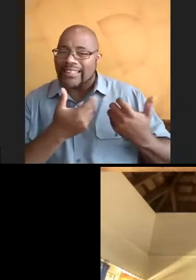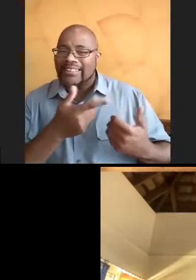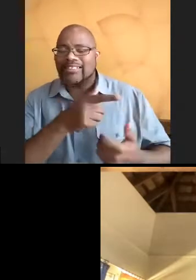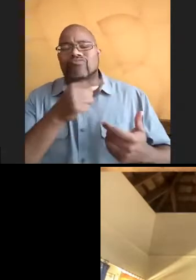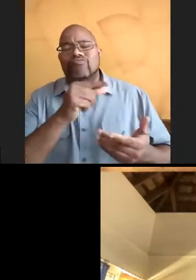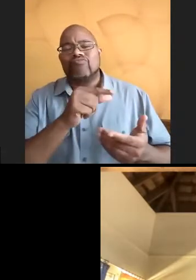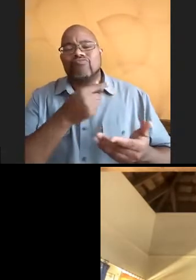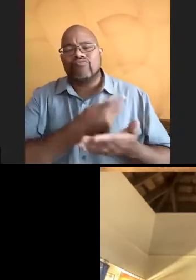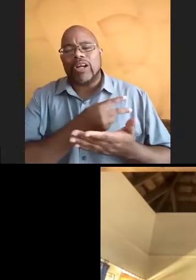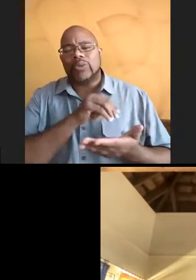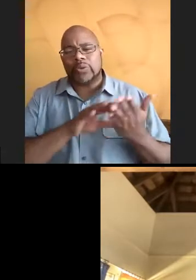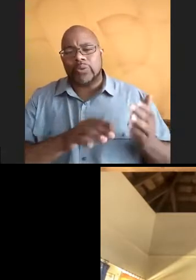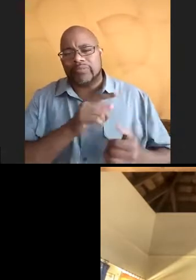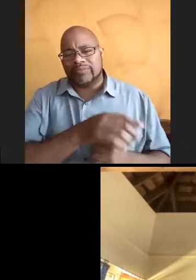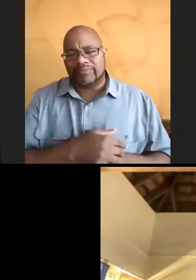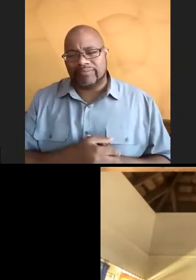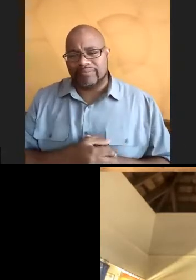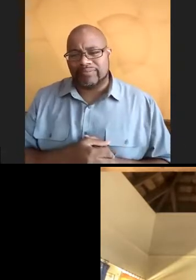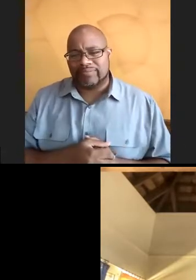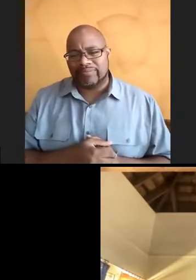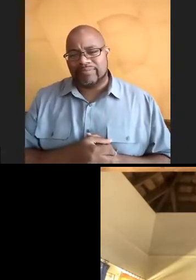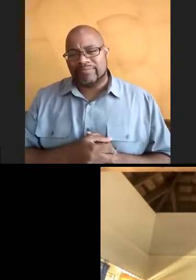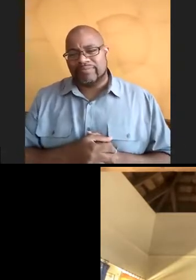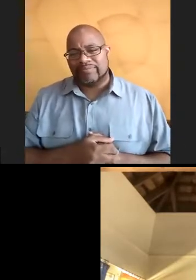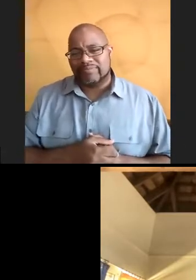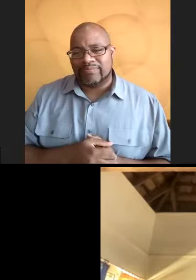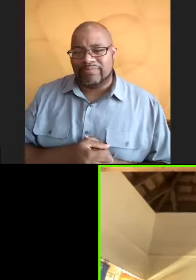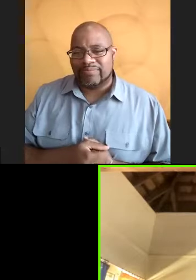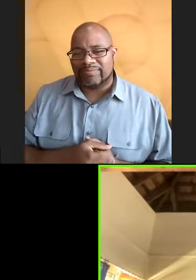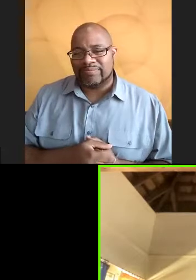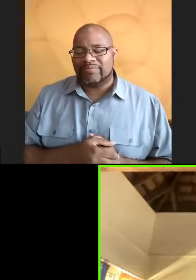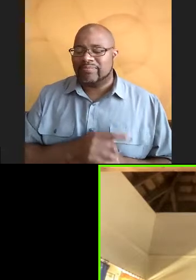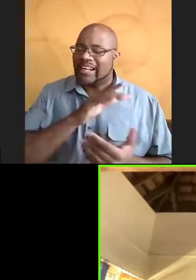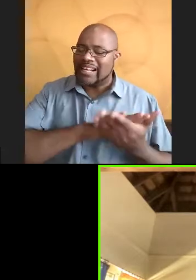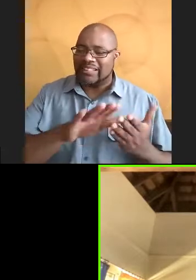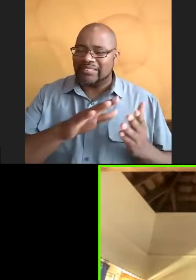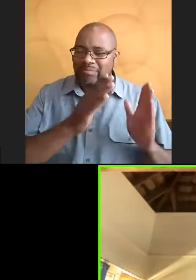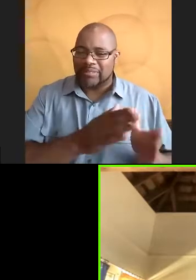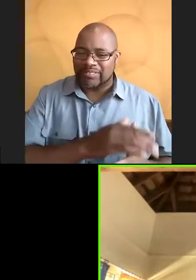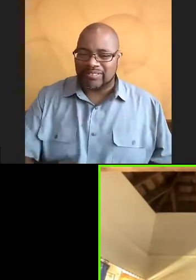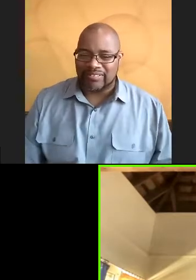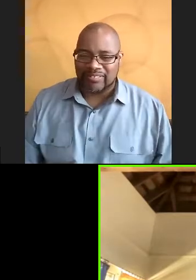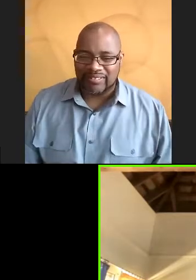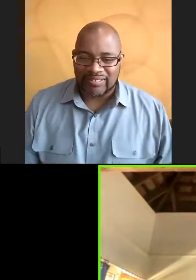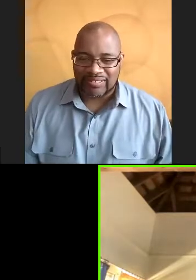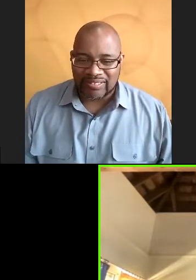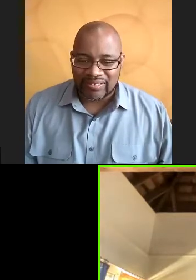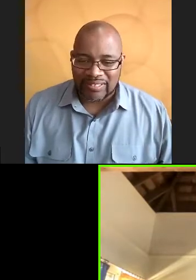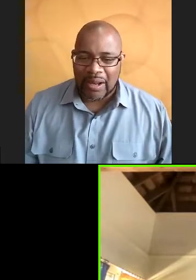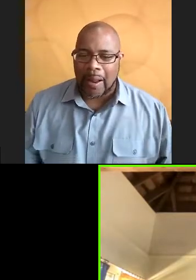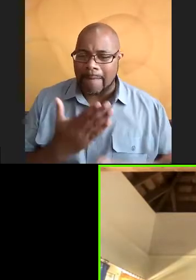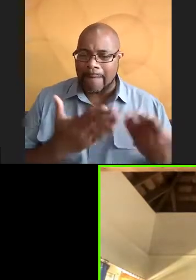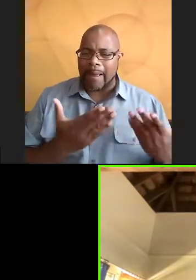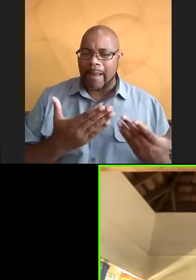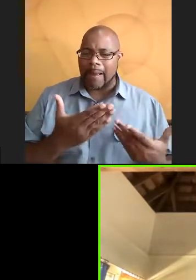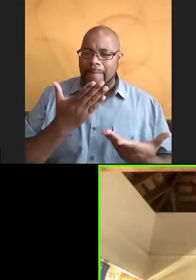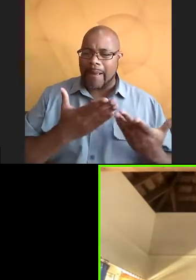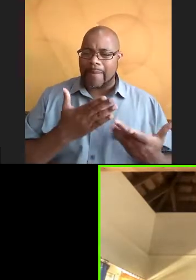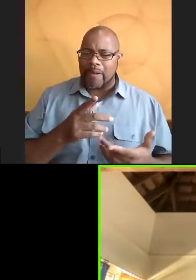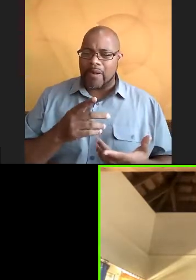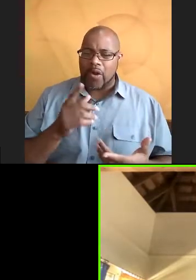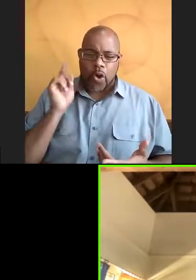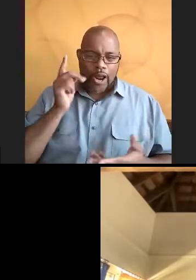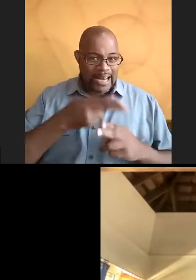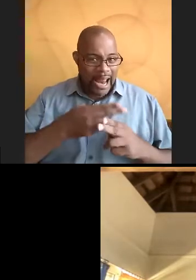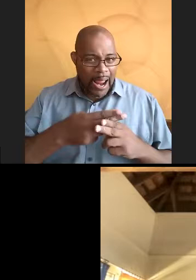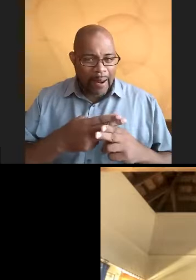of Peggy's. She's, yeah, I can give her a shout out. She's really cool. Really cool. I think I might have, I think I might have heard her name.